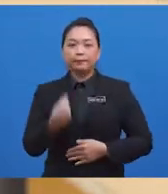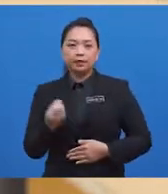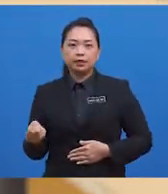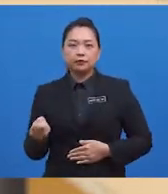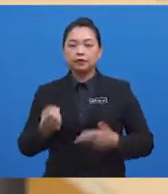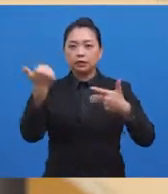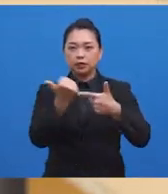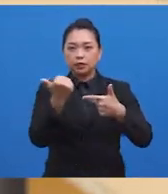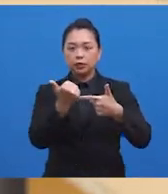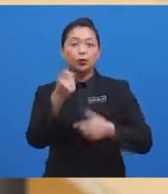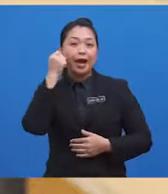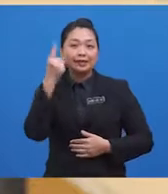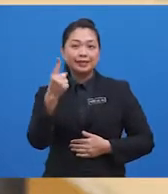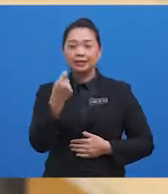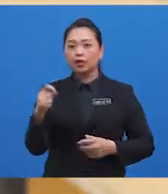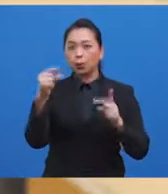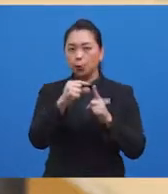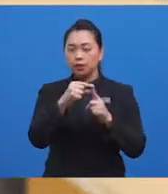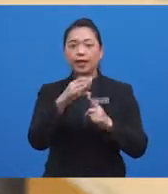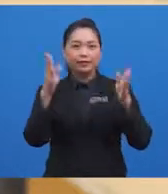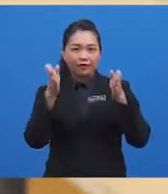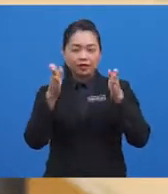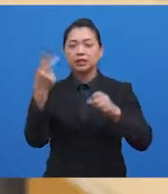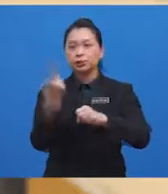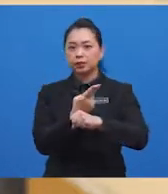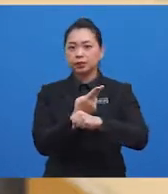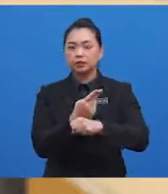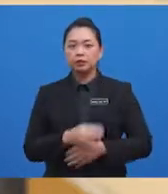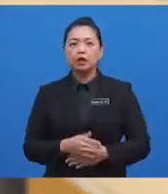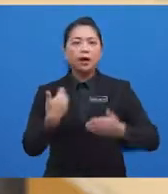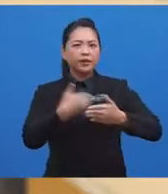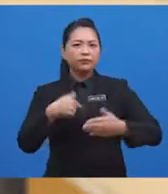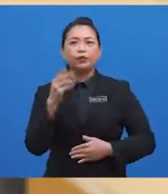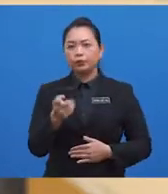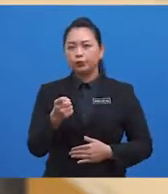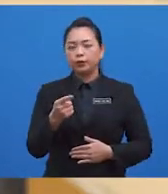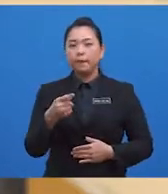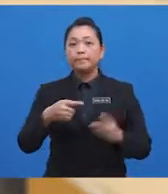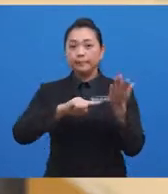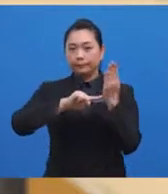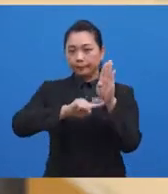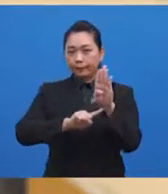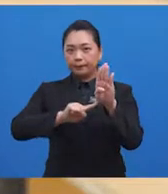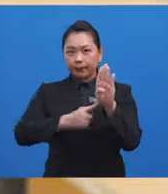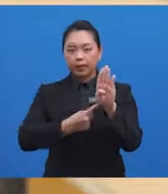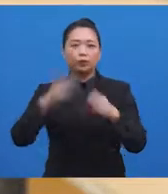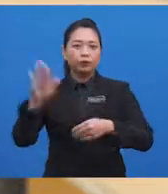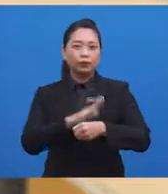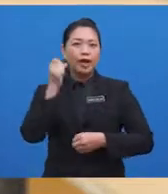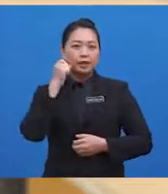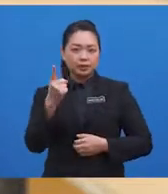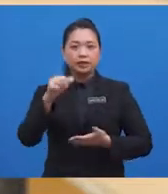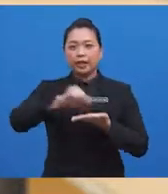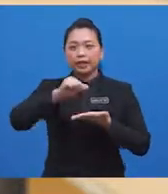is to understand the words and phrases used. Before you begin to fully understand an academic